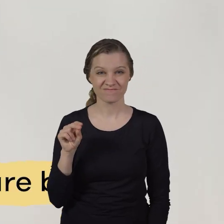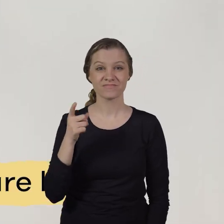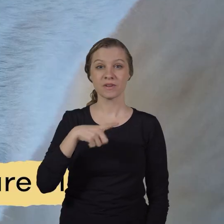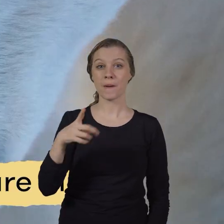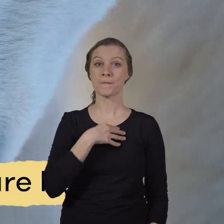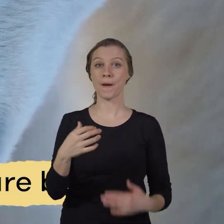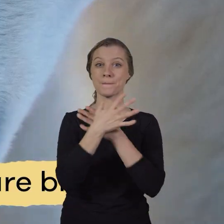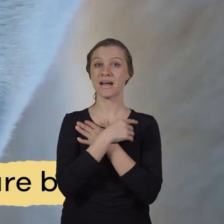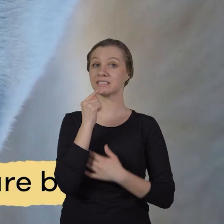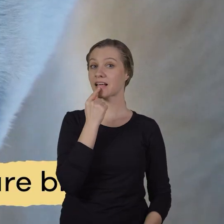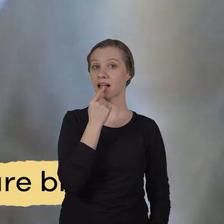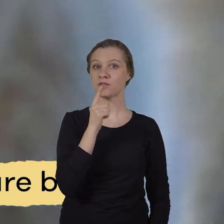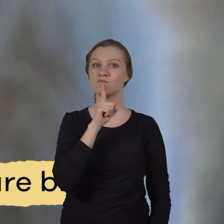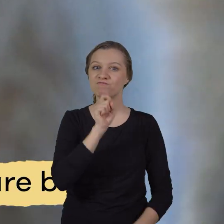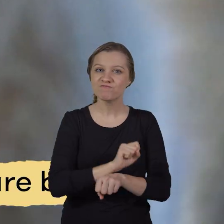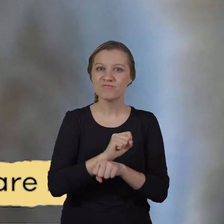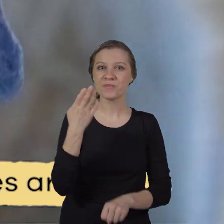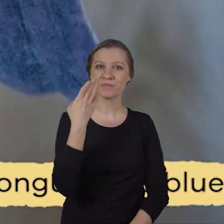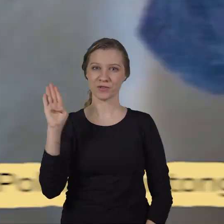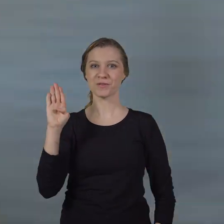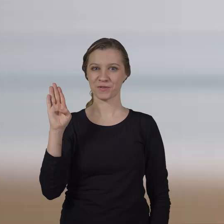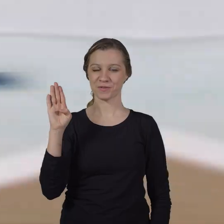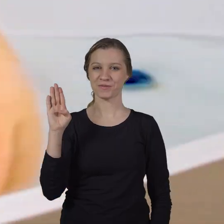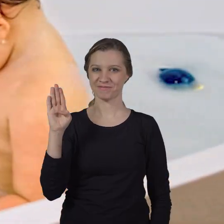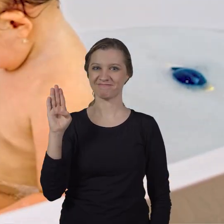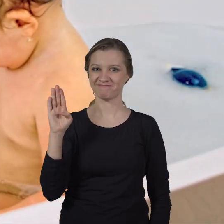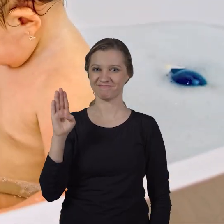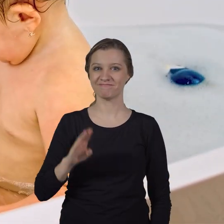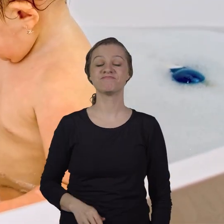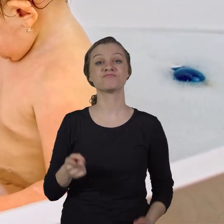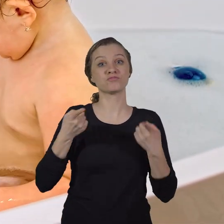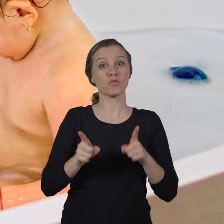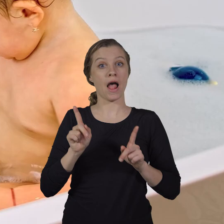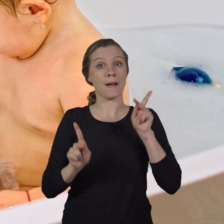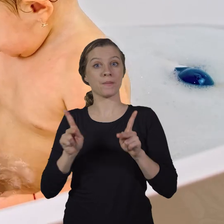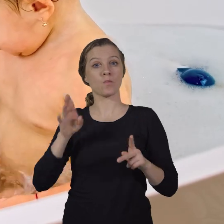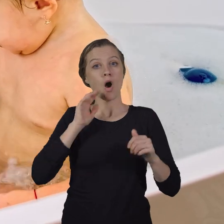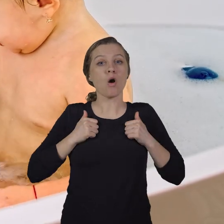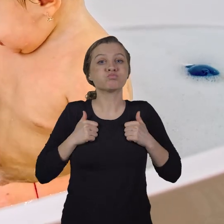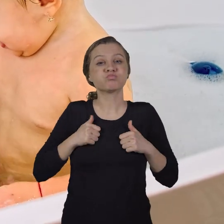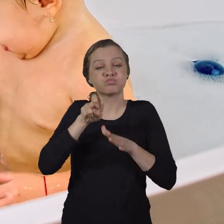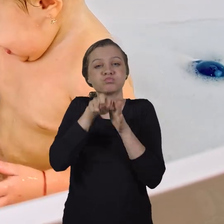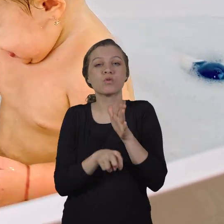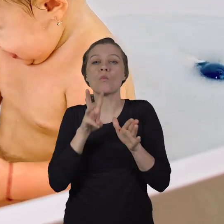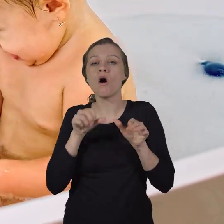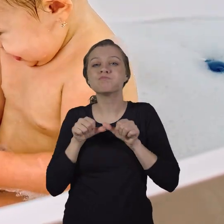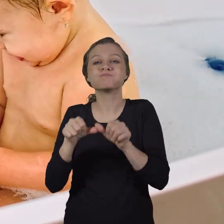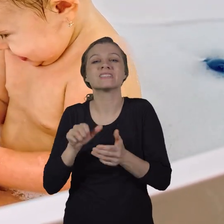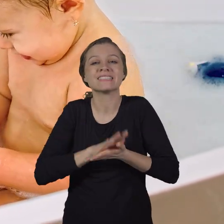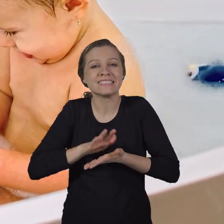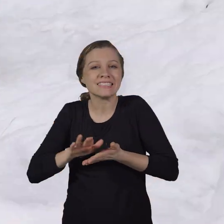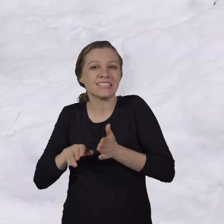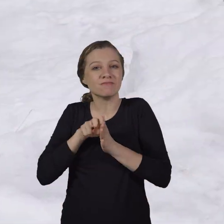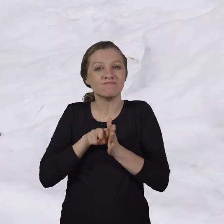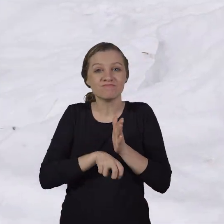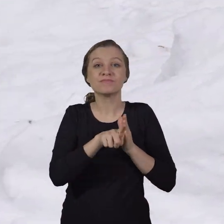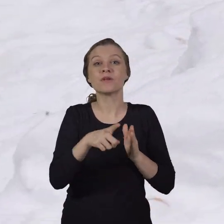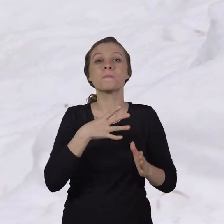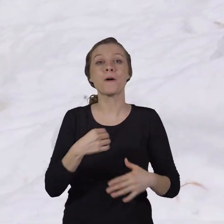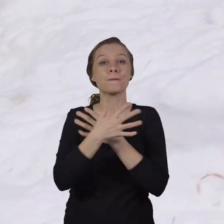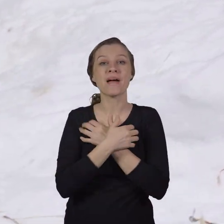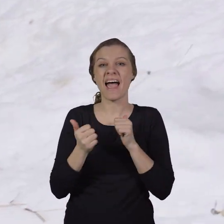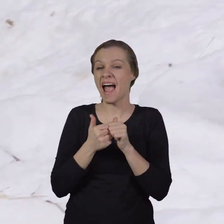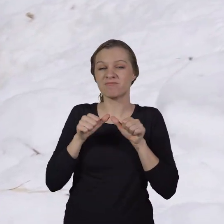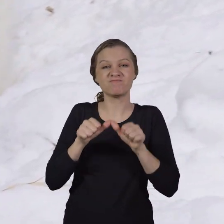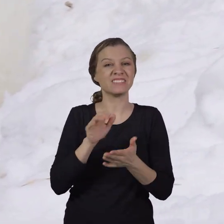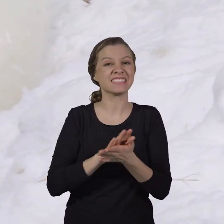Polar bear tongues are blue. While people bathe in water to keep clean, polar bears